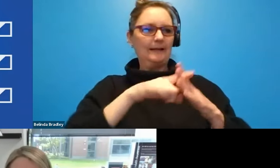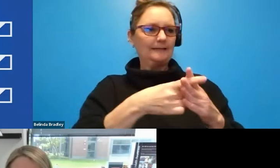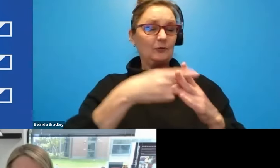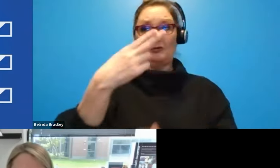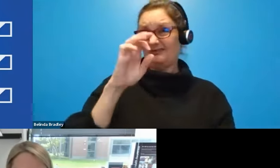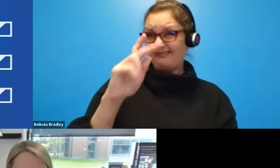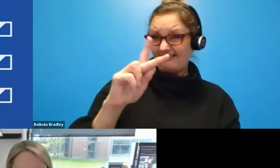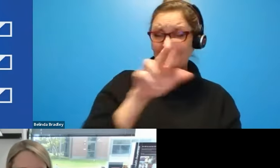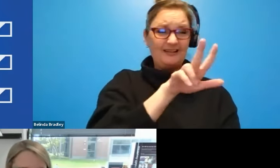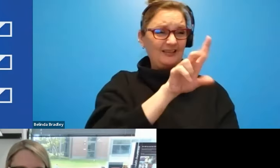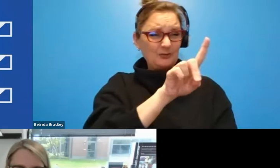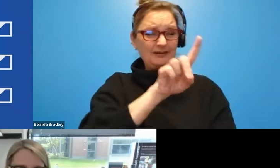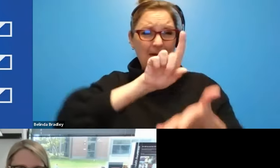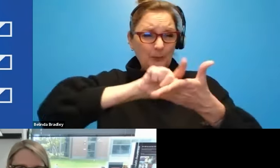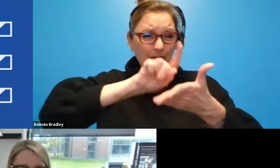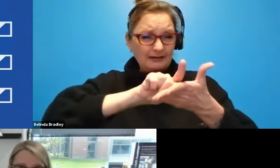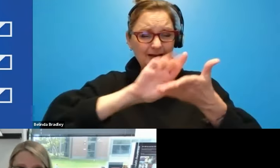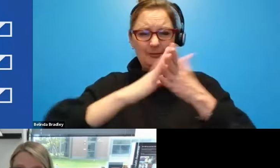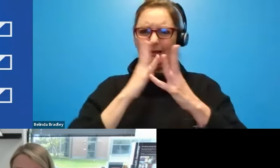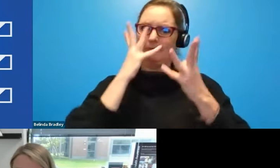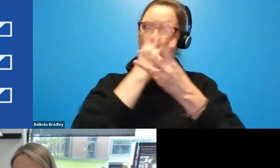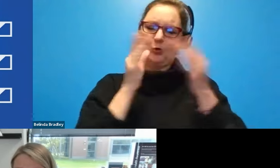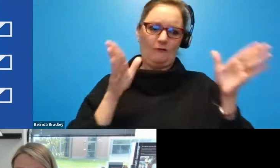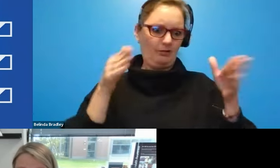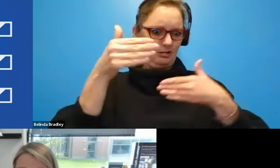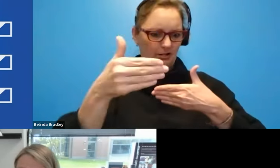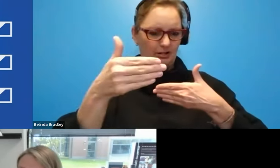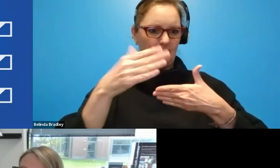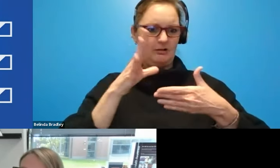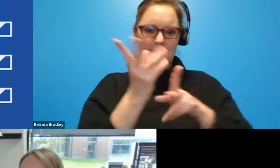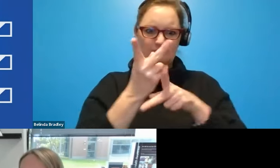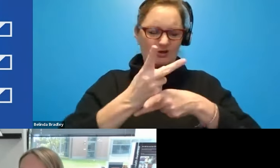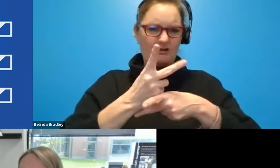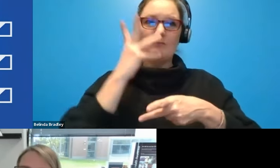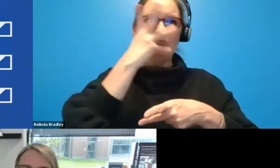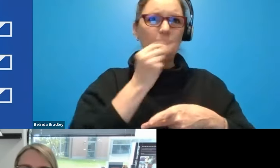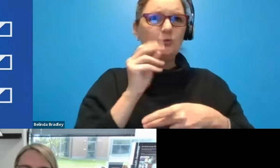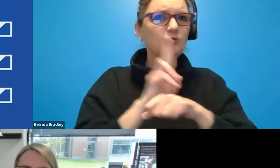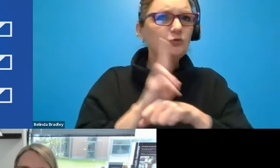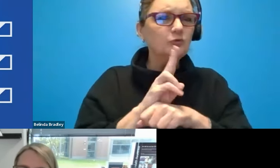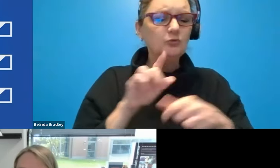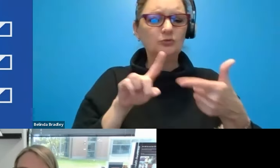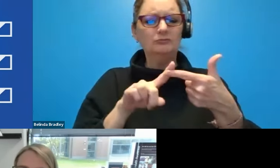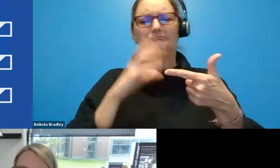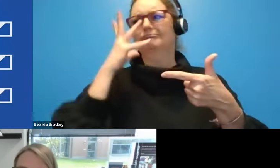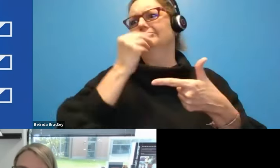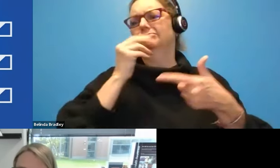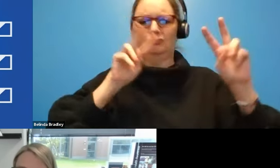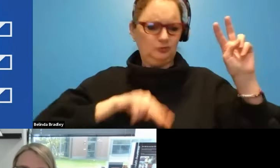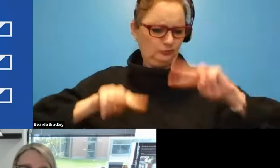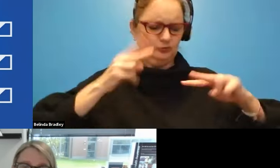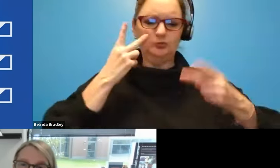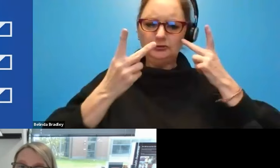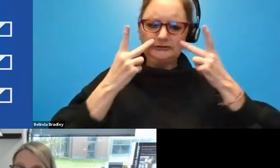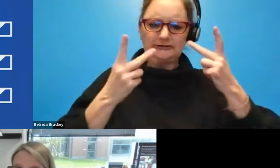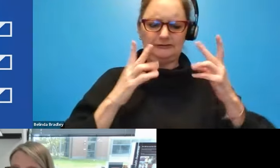designed, uh, product that is gorgeous to use gorgeous to look at. So it's an equal level product